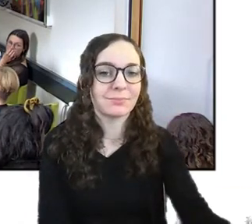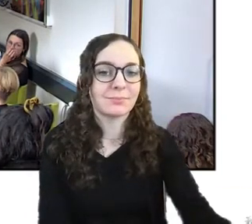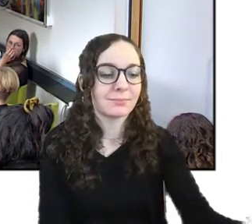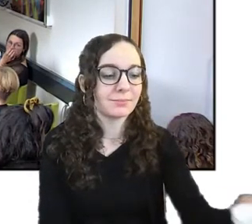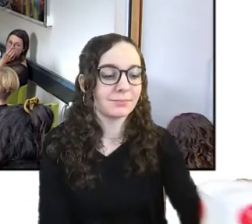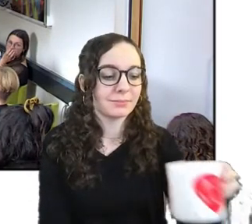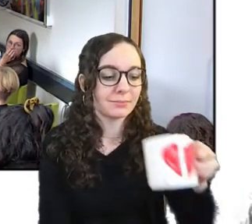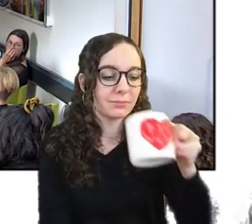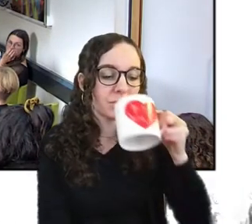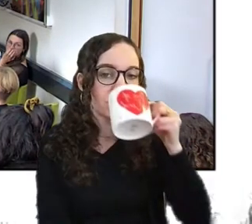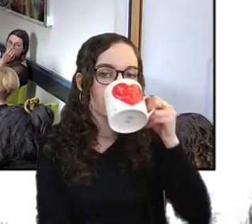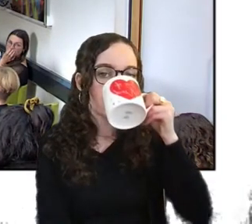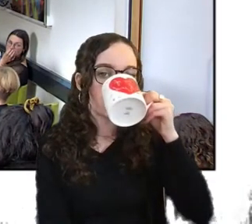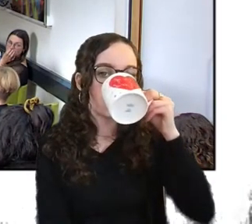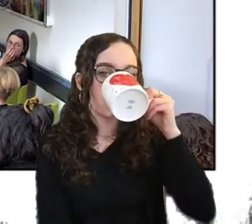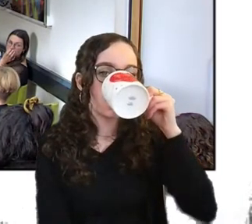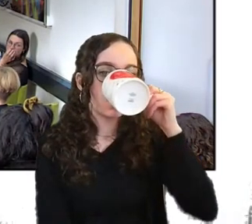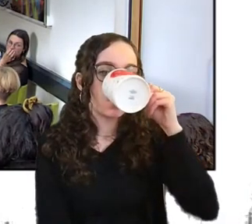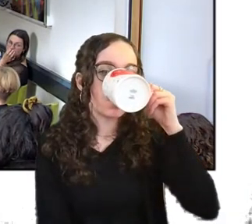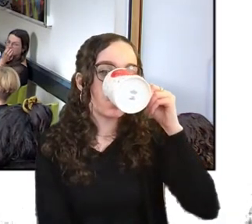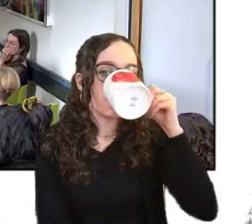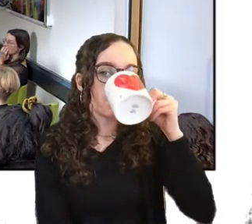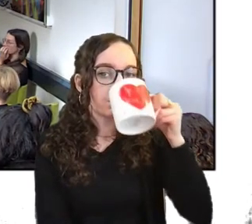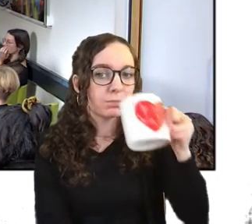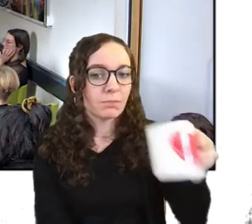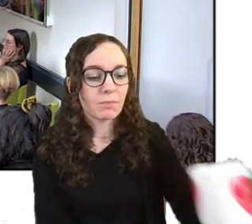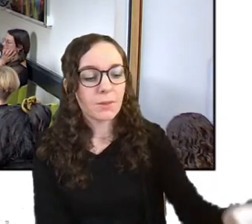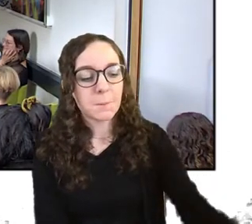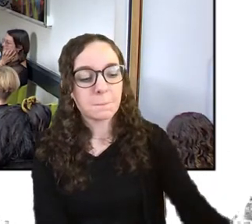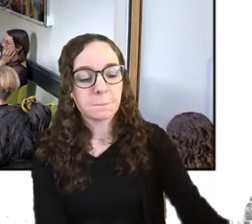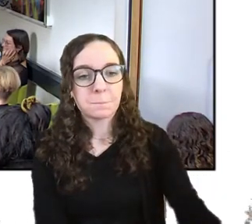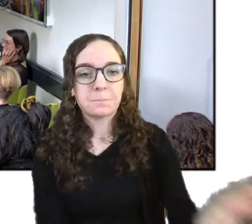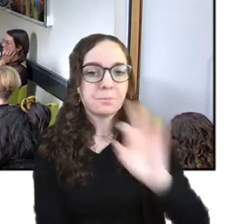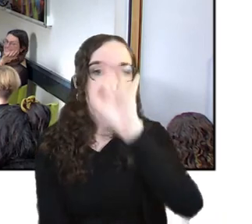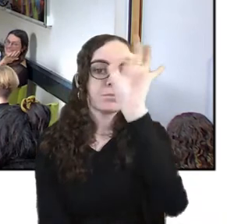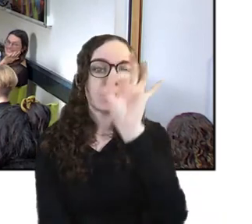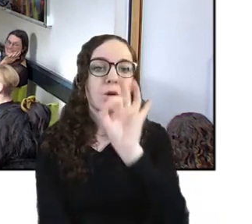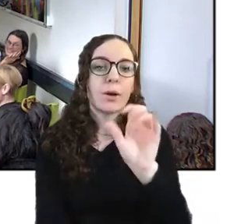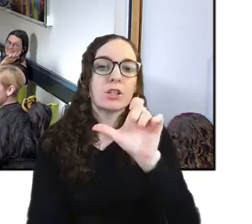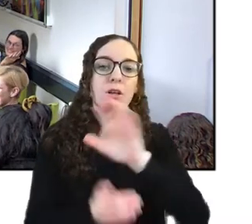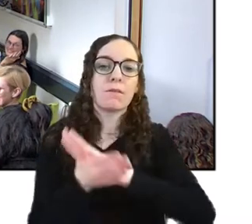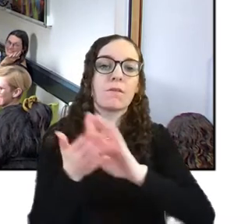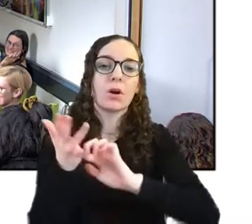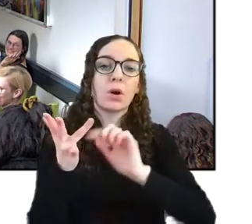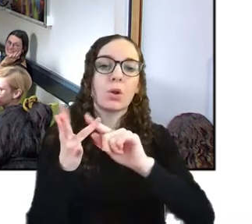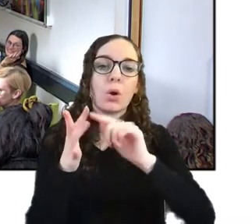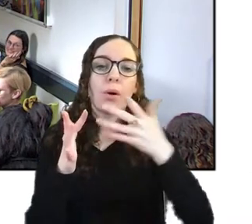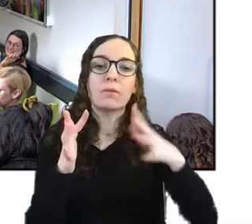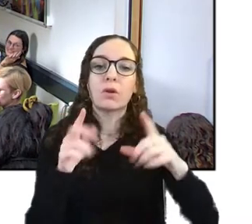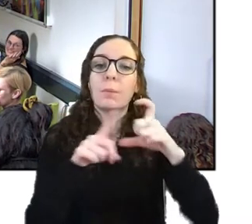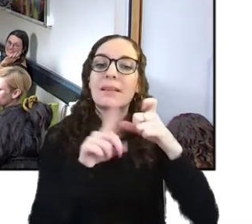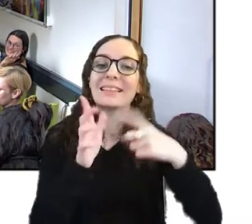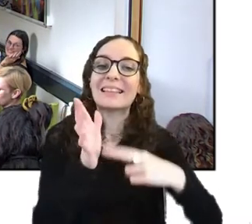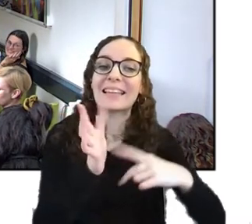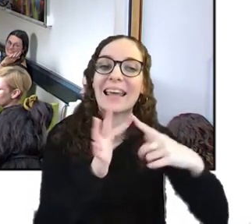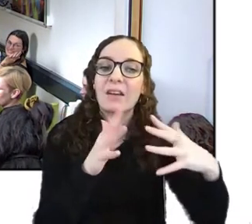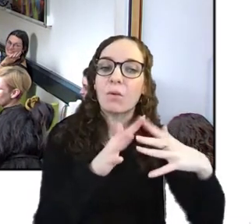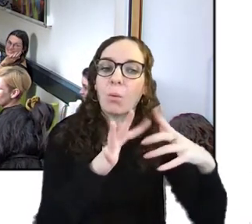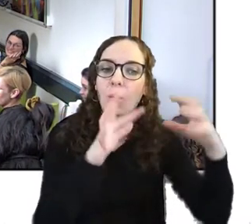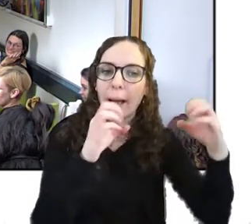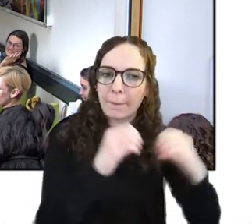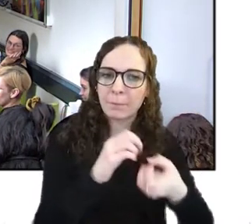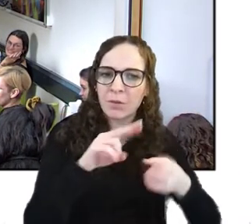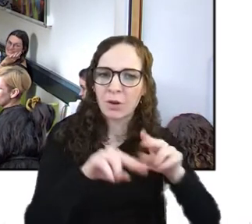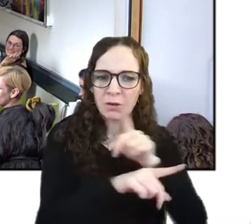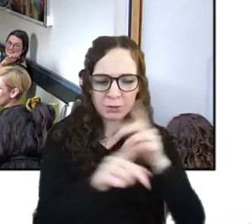this is a question for chloe from dave webb dave asks if you were to imagine a phone with more physical material presence